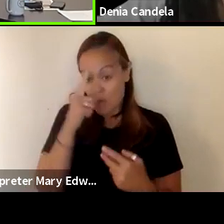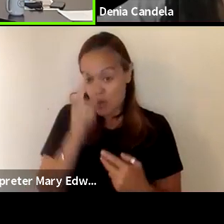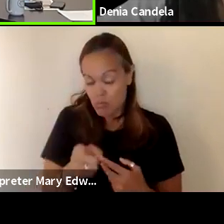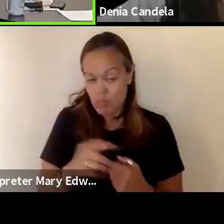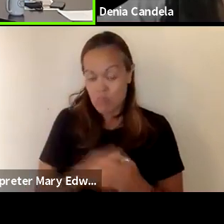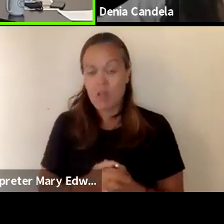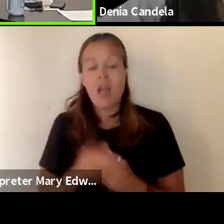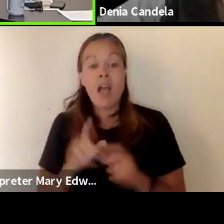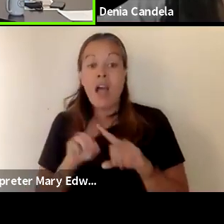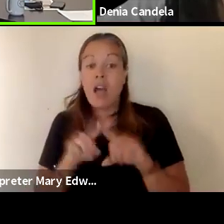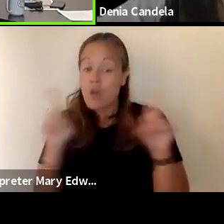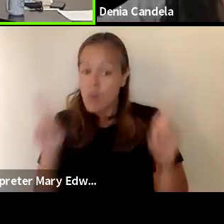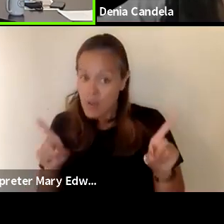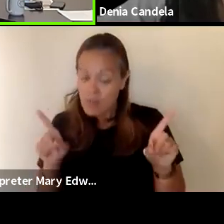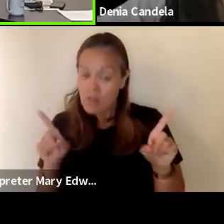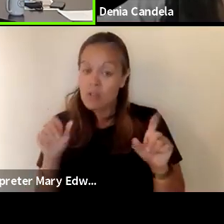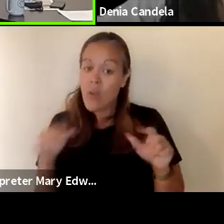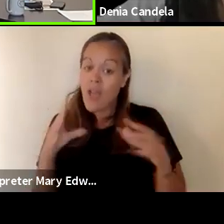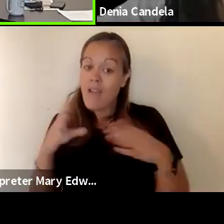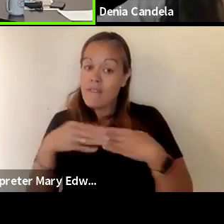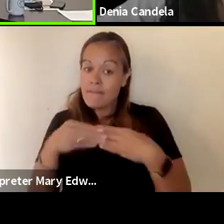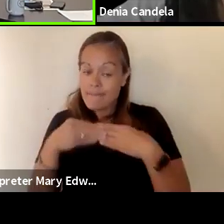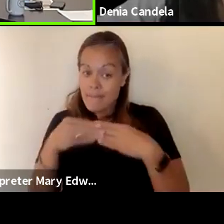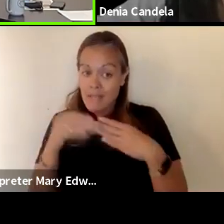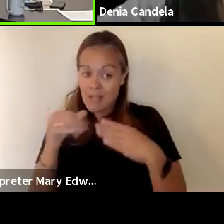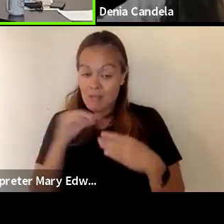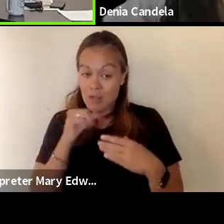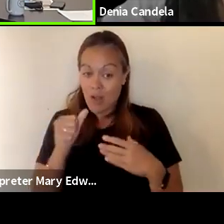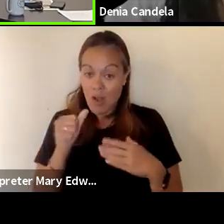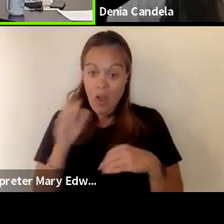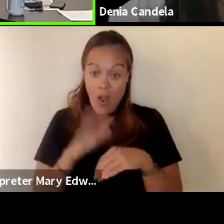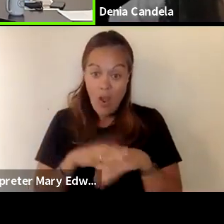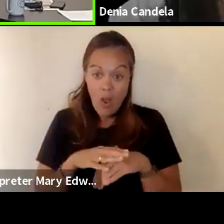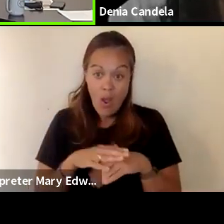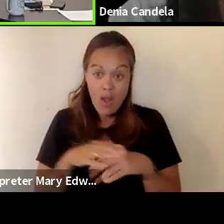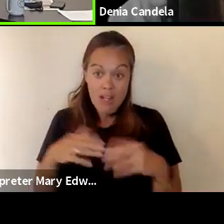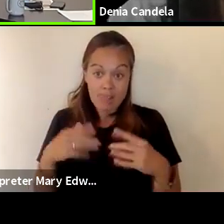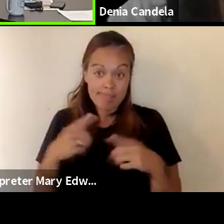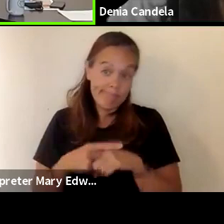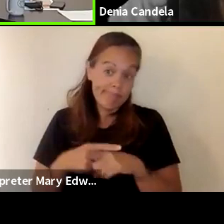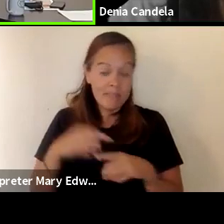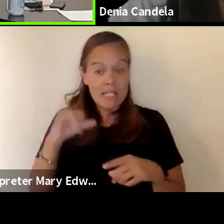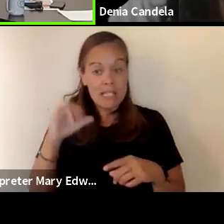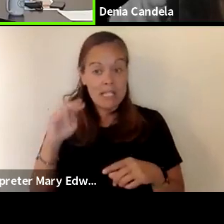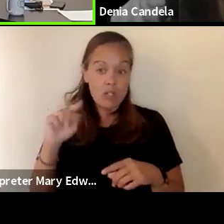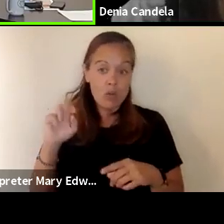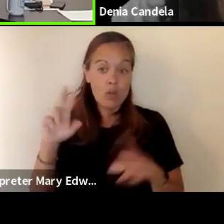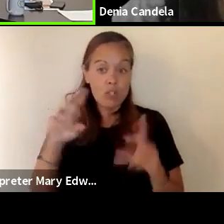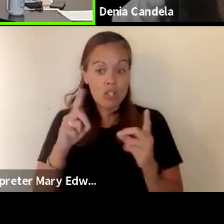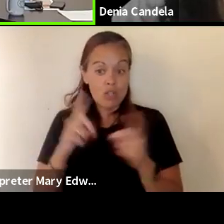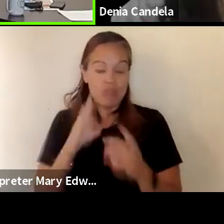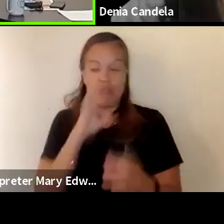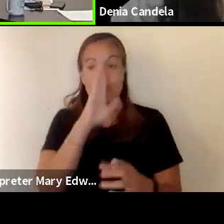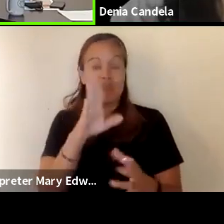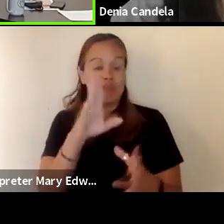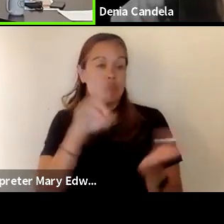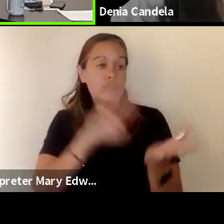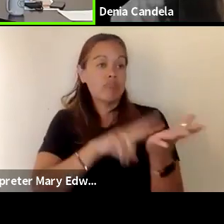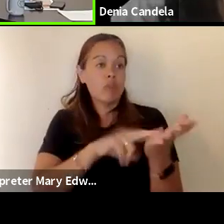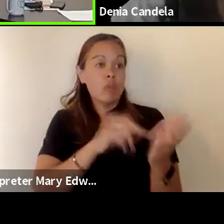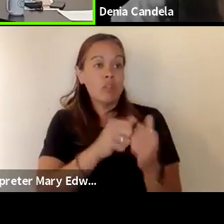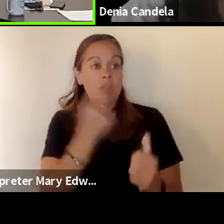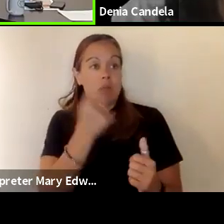however you have the flexibility if you're not on an inter-district let's say you just did a direct enrollment with somebody